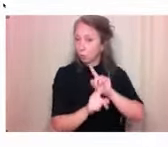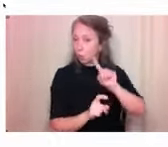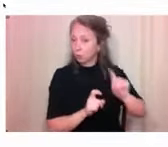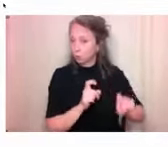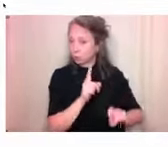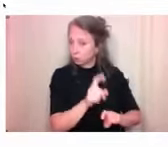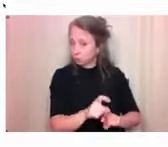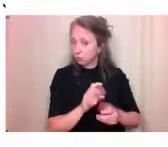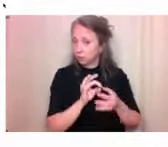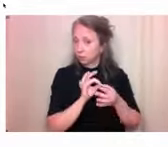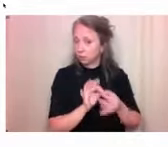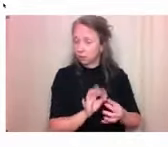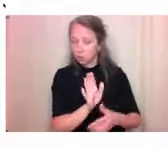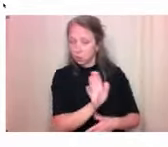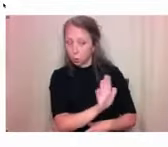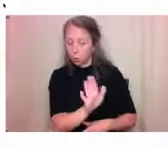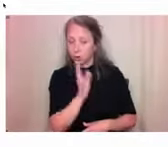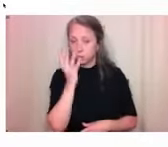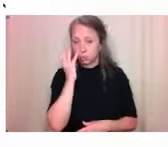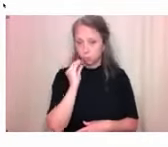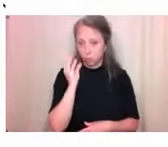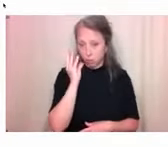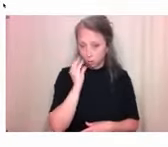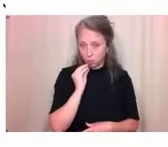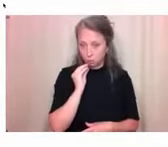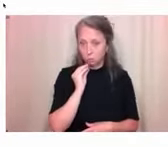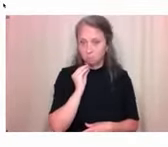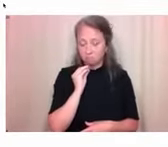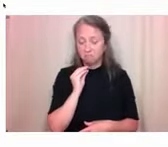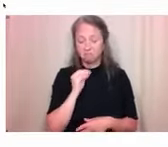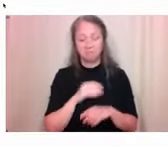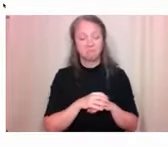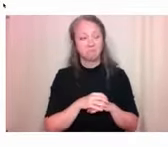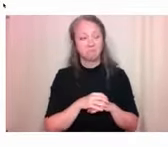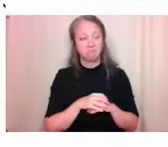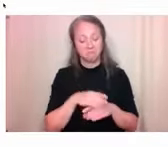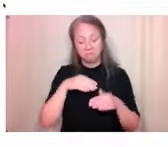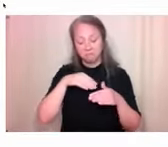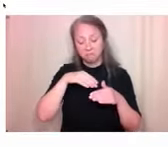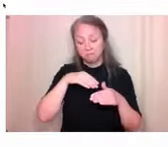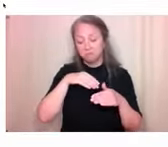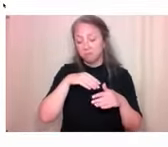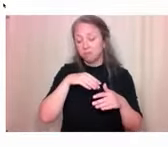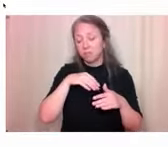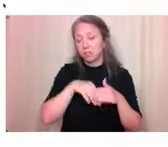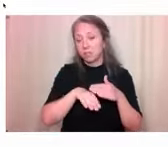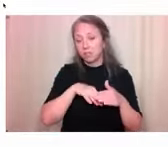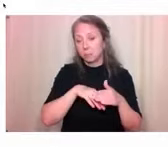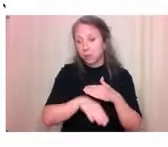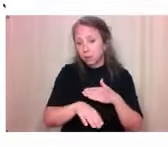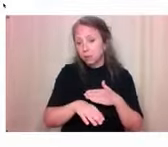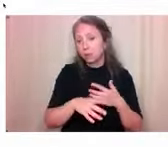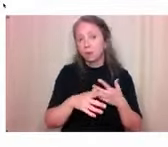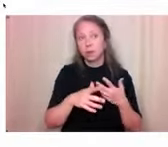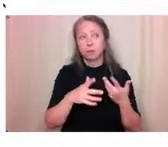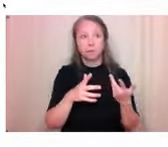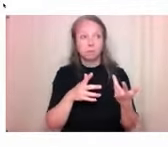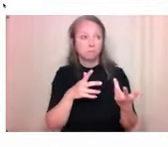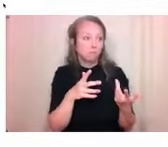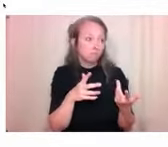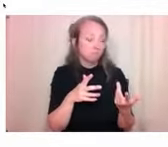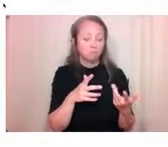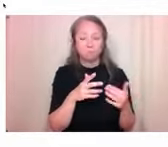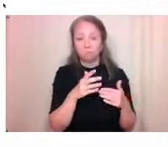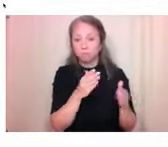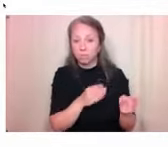just in the field of accessible, built environments, accessibility planning, because as we